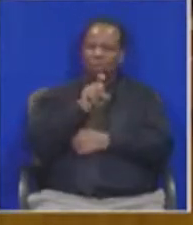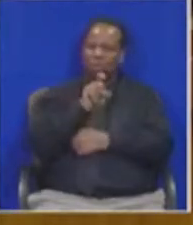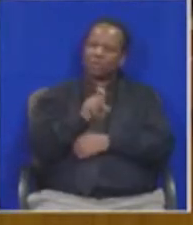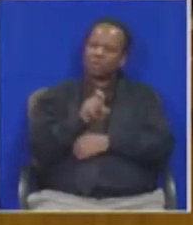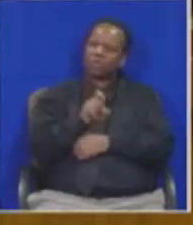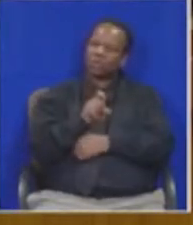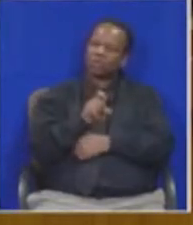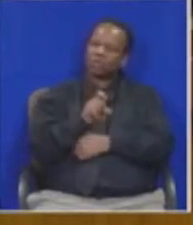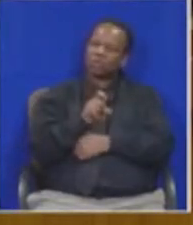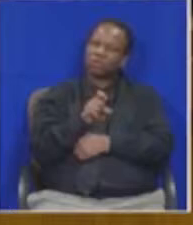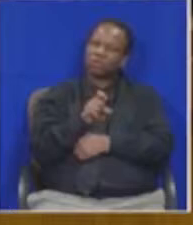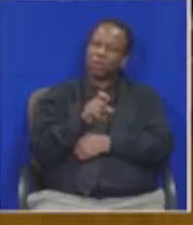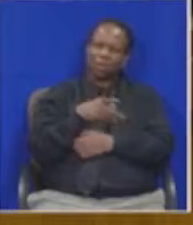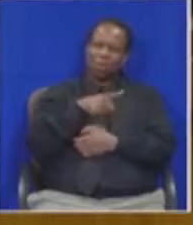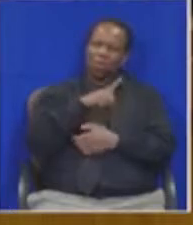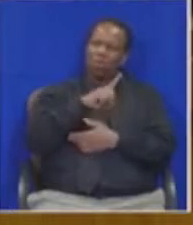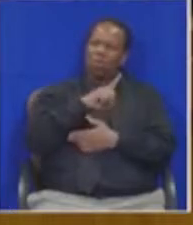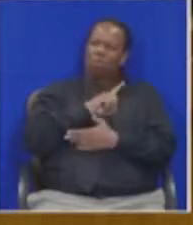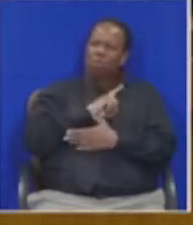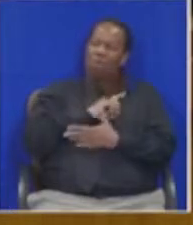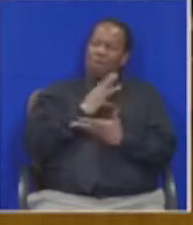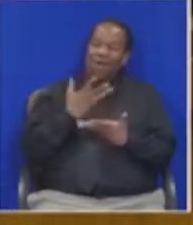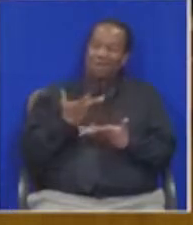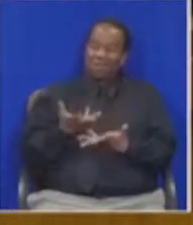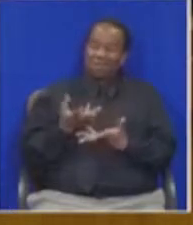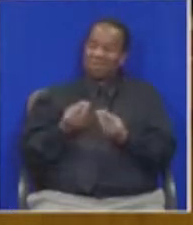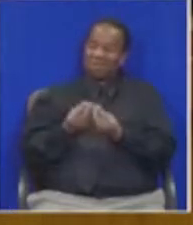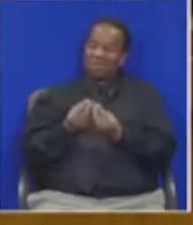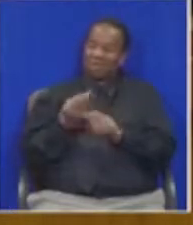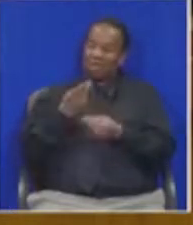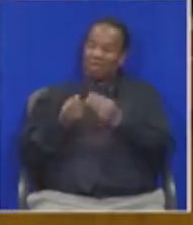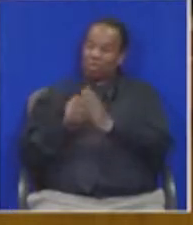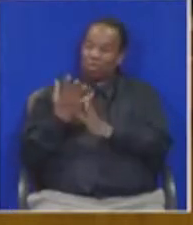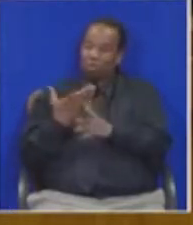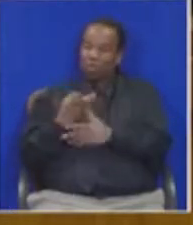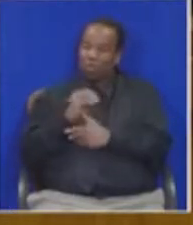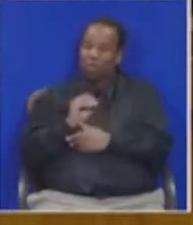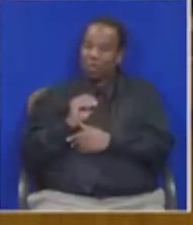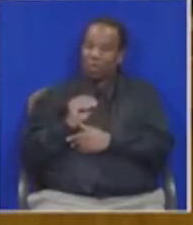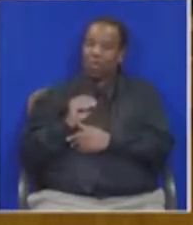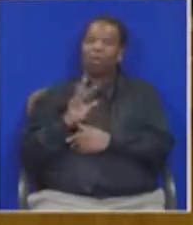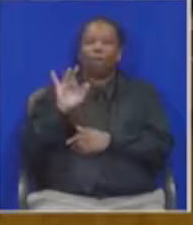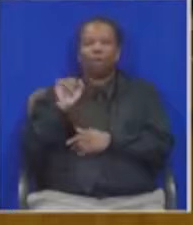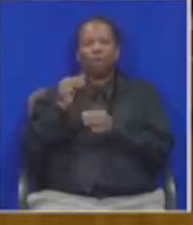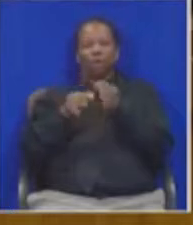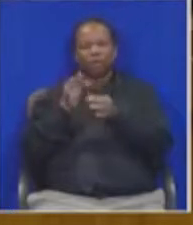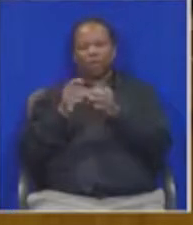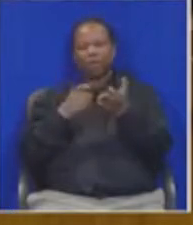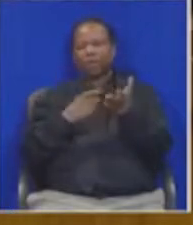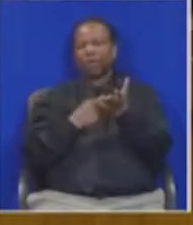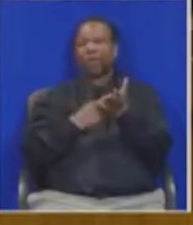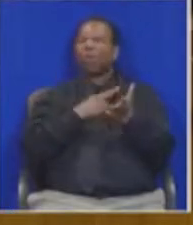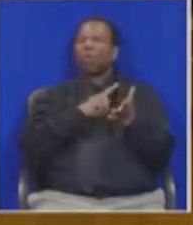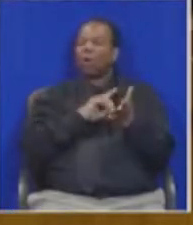why have we struggled with economic growth? There are a number of reasons for this as to why we are in a technical recession.